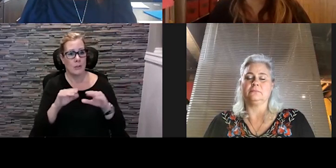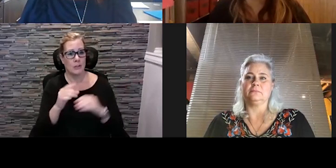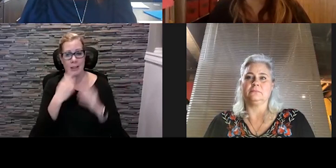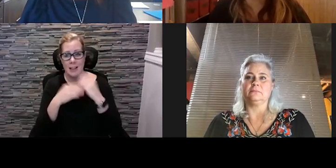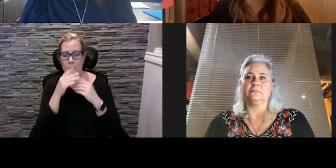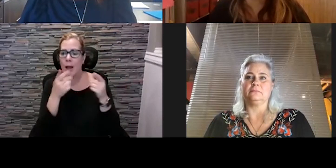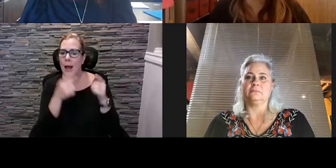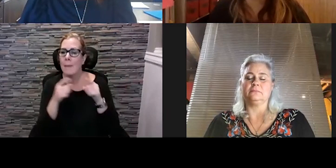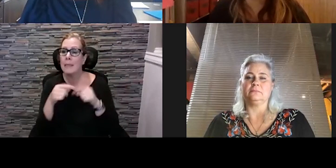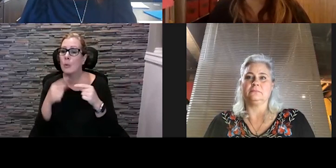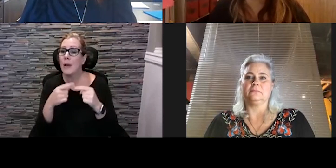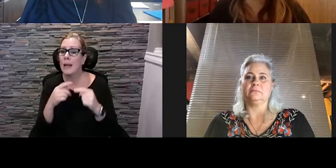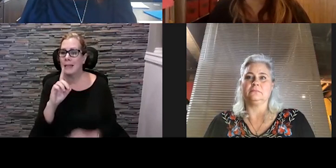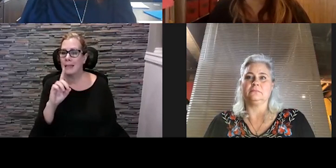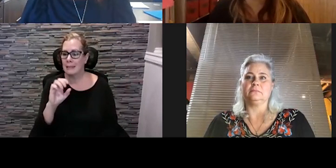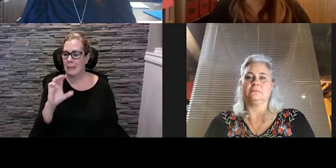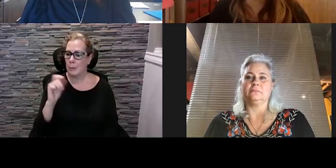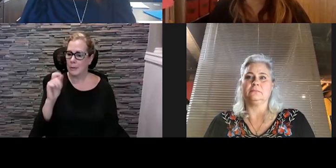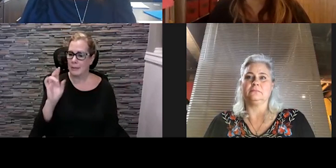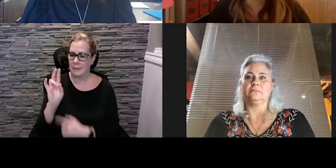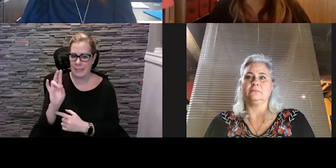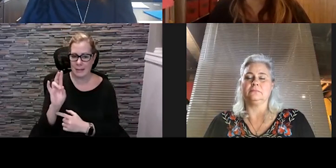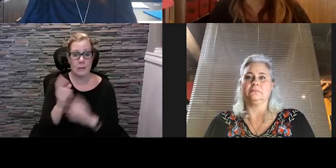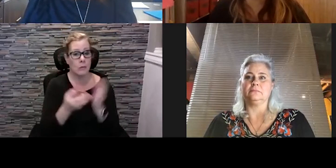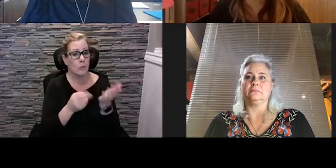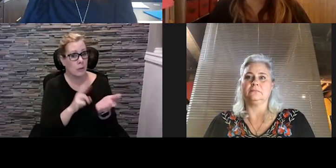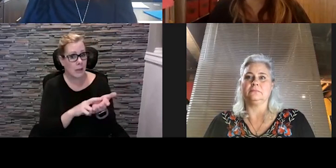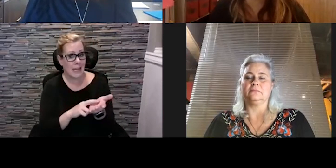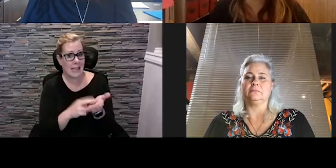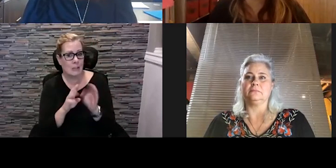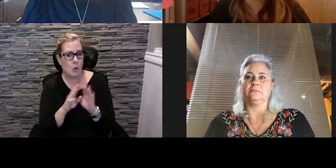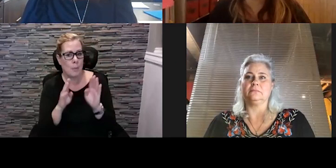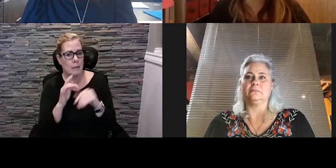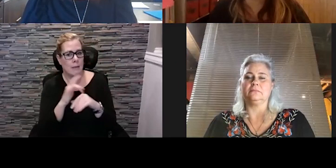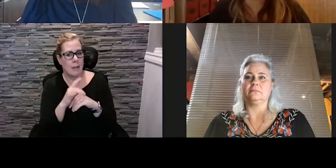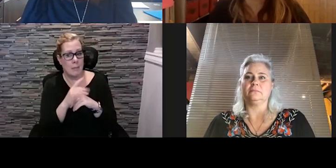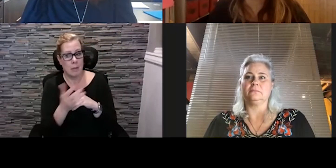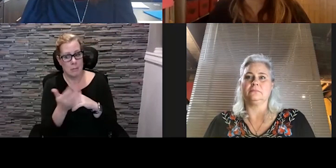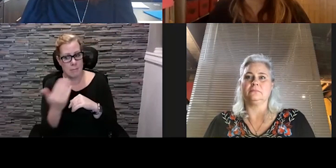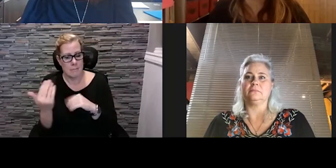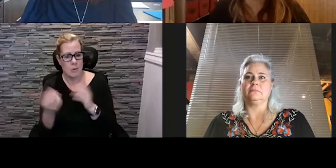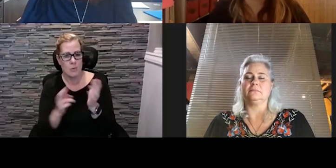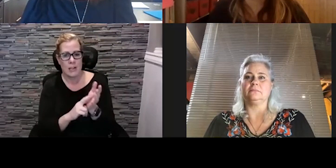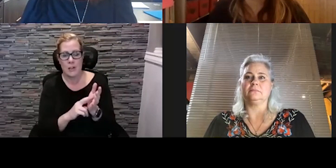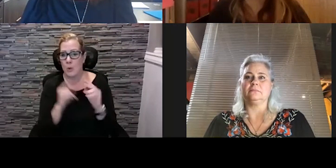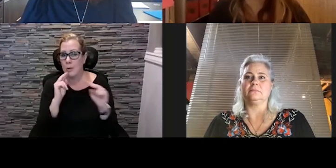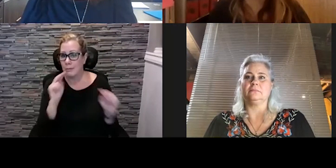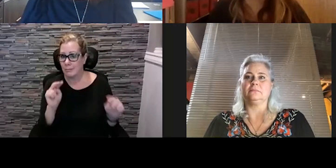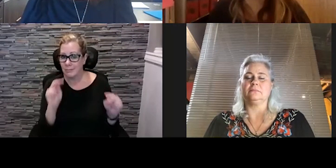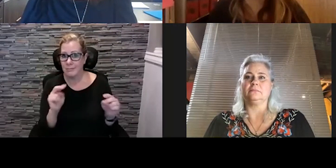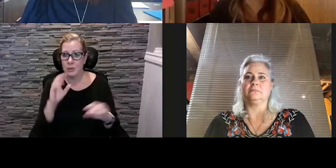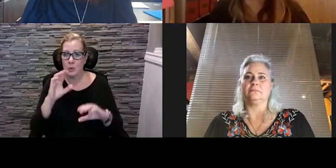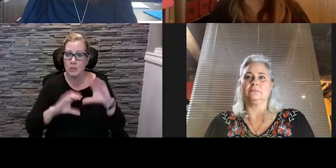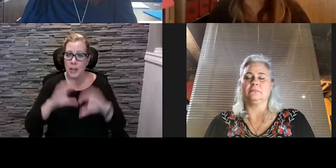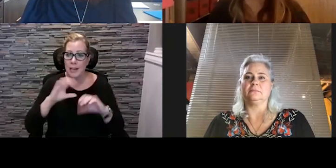december the 17th uh registration for that is already open um and we'll look forward to talking about the